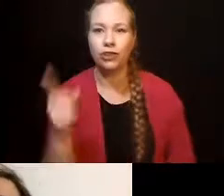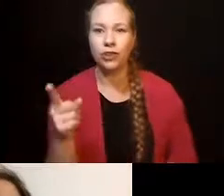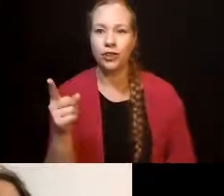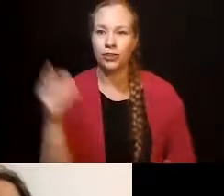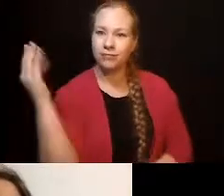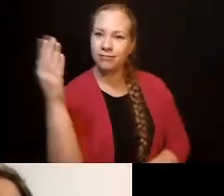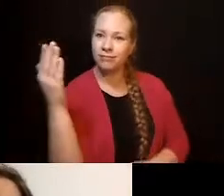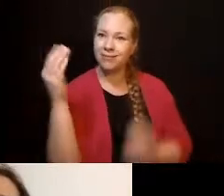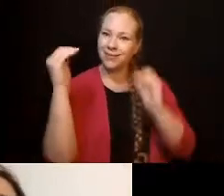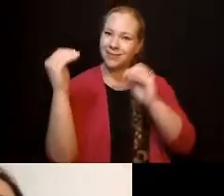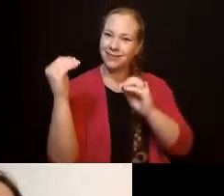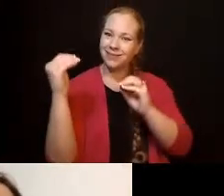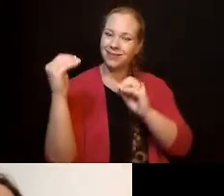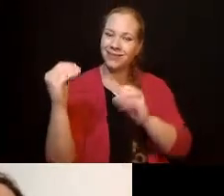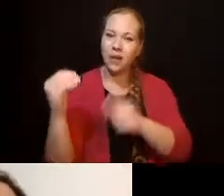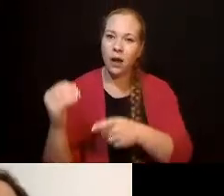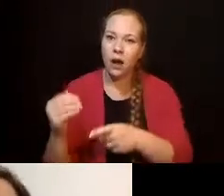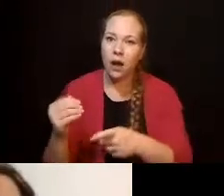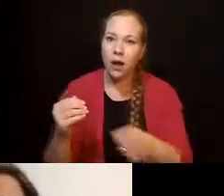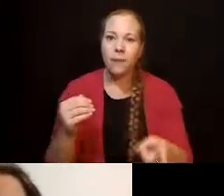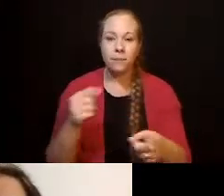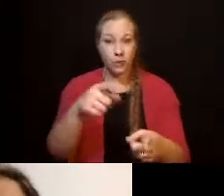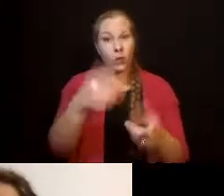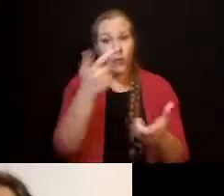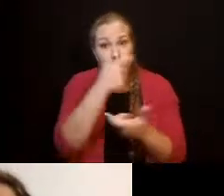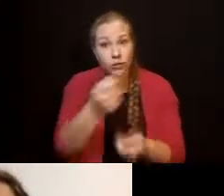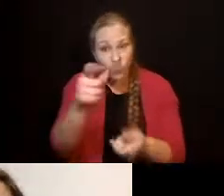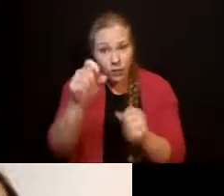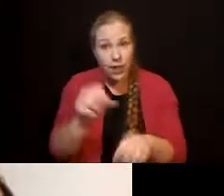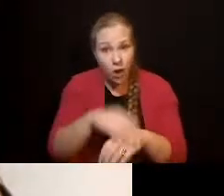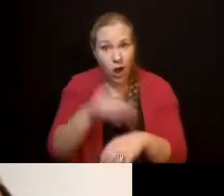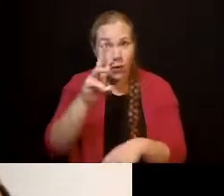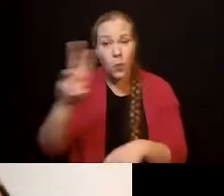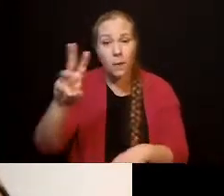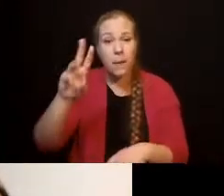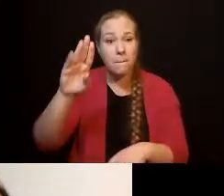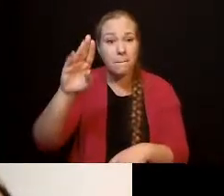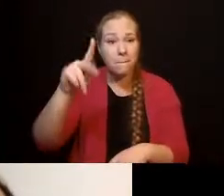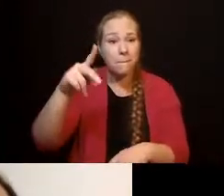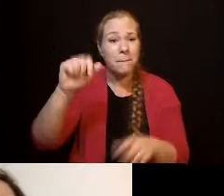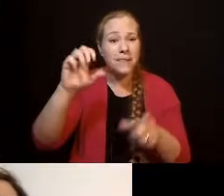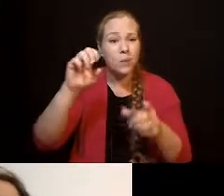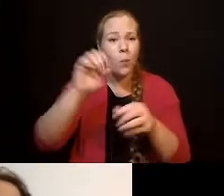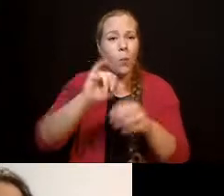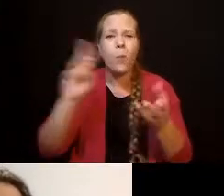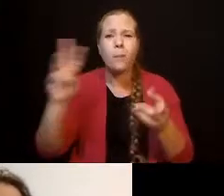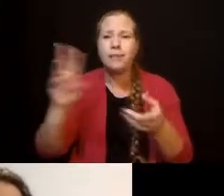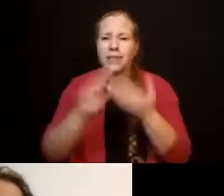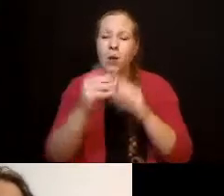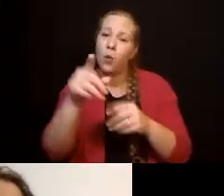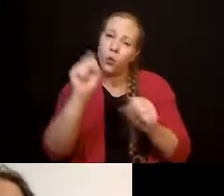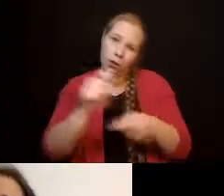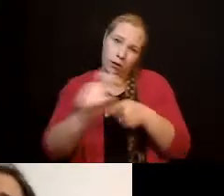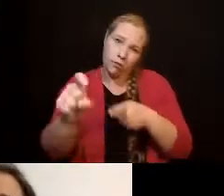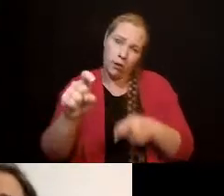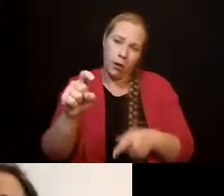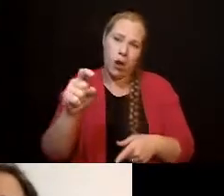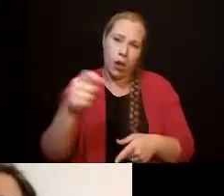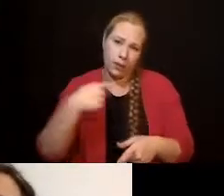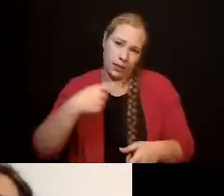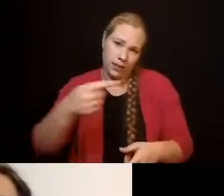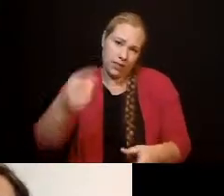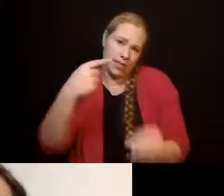PEACE website or you can call or email me. I'm sure I got email